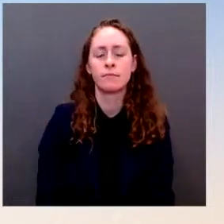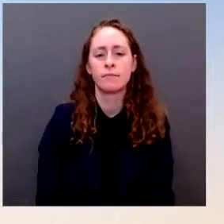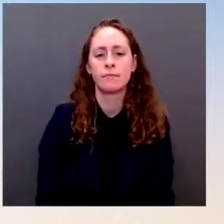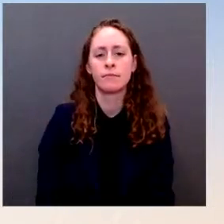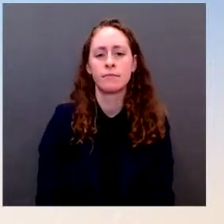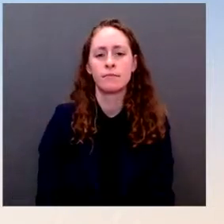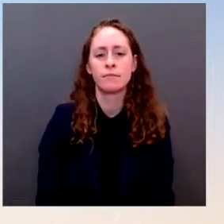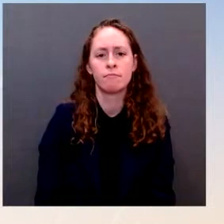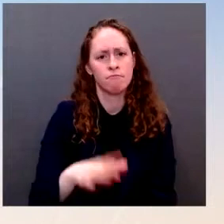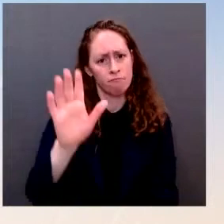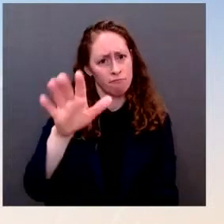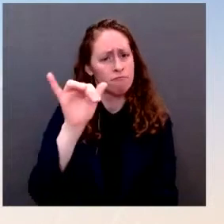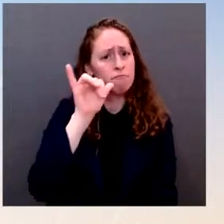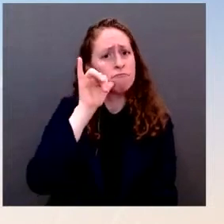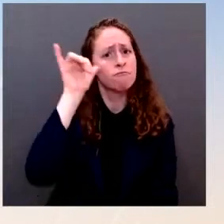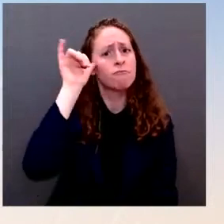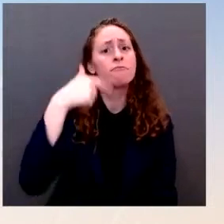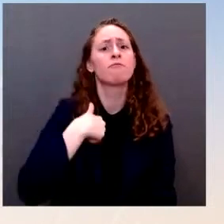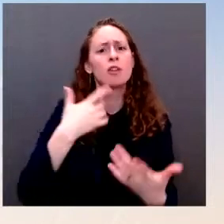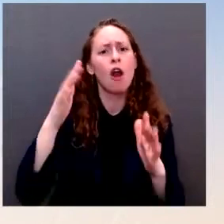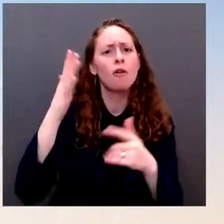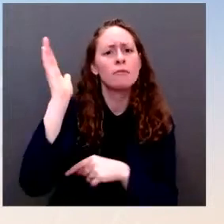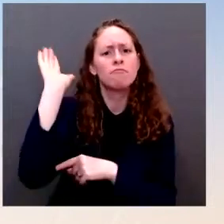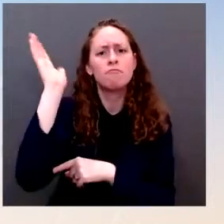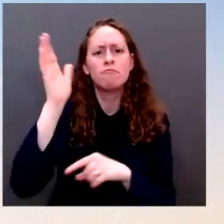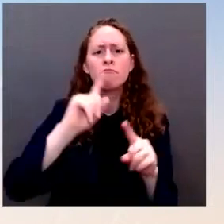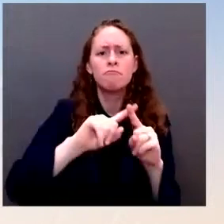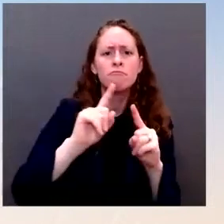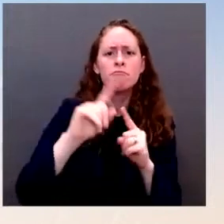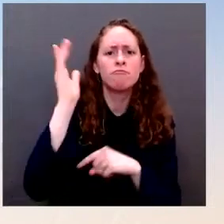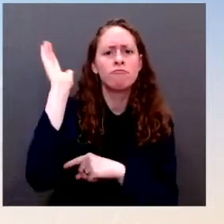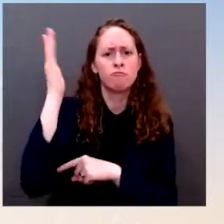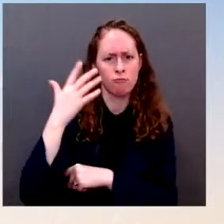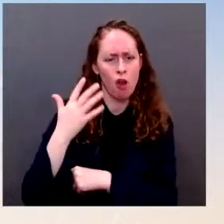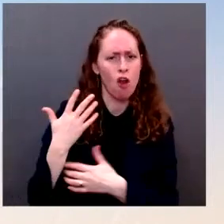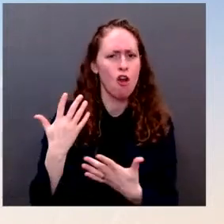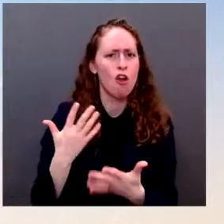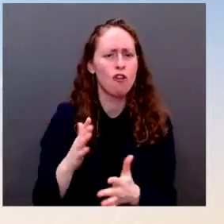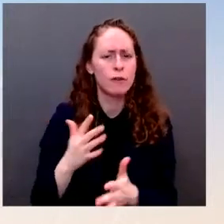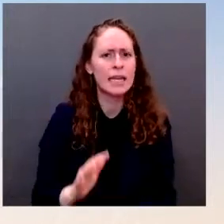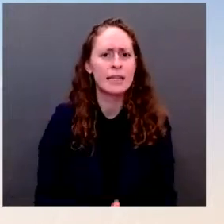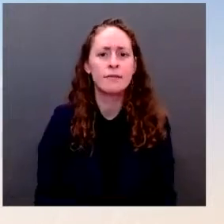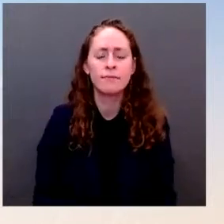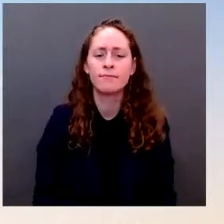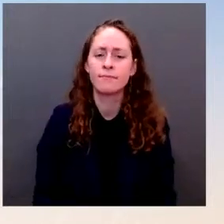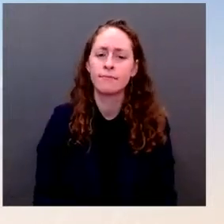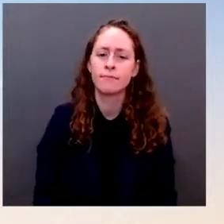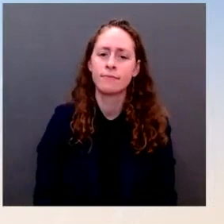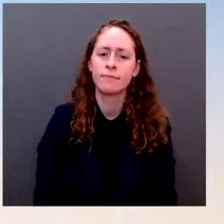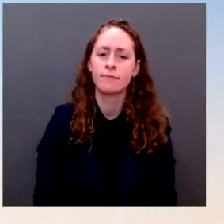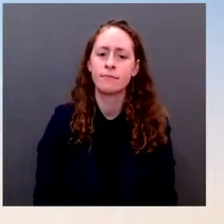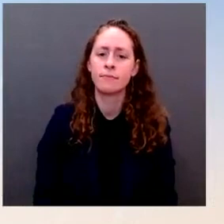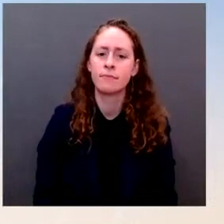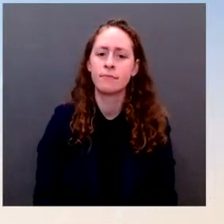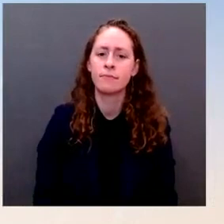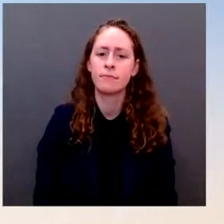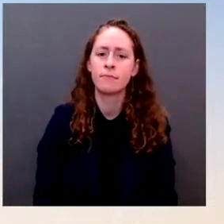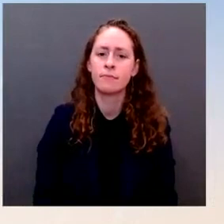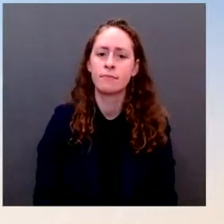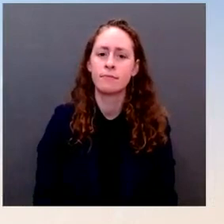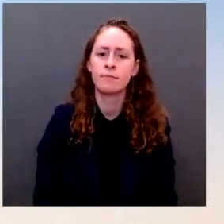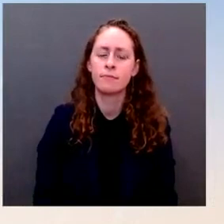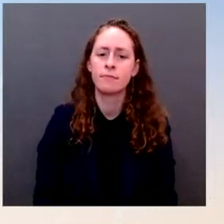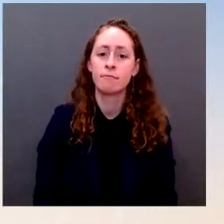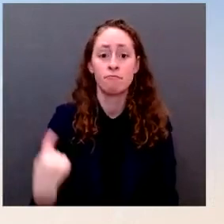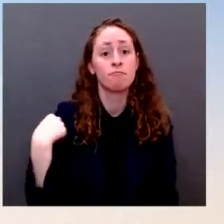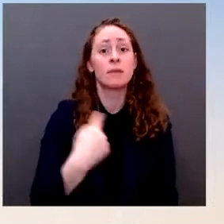sent out special operators at significant risk to themselves to minimize the risk of civilian casualties. Of course, that's